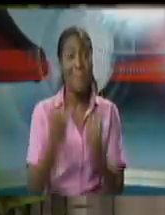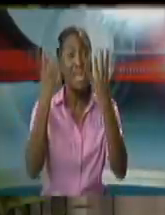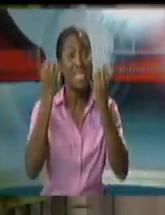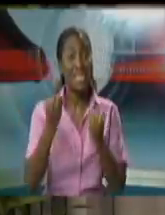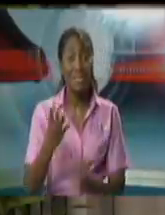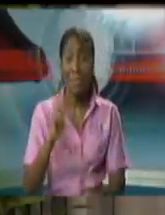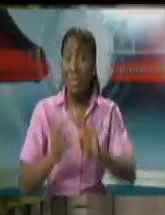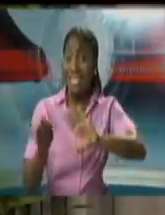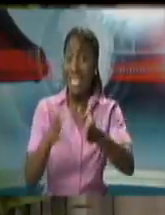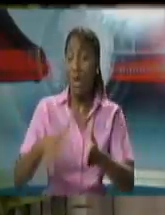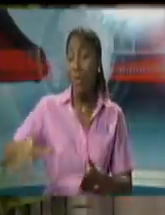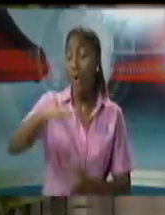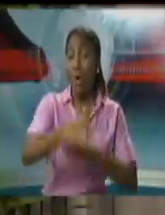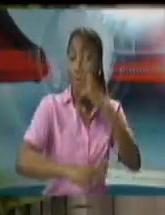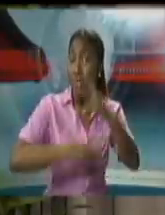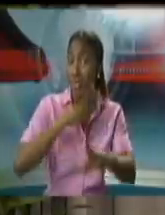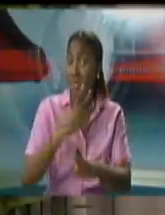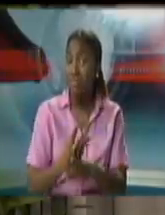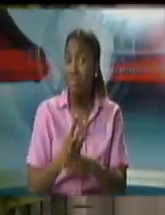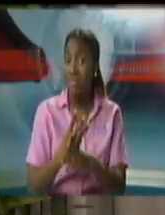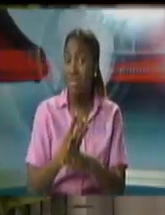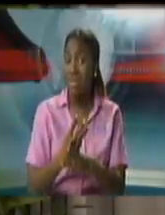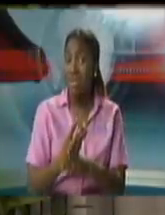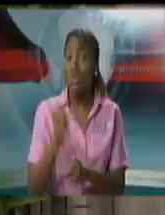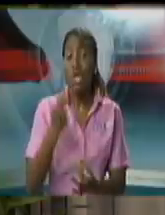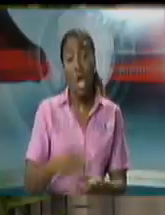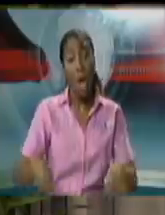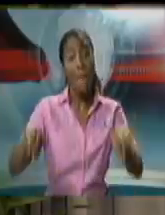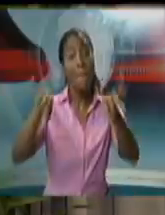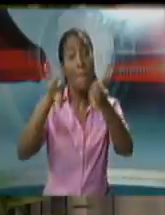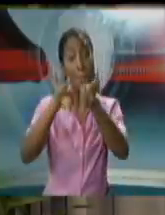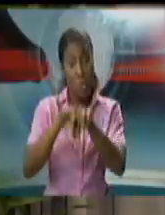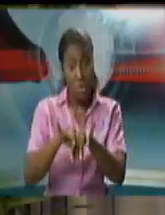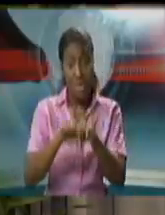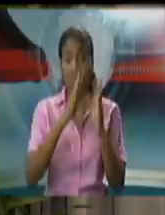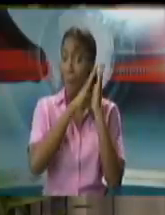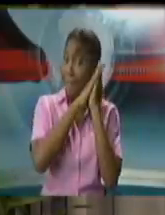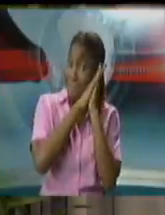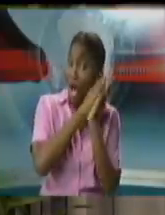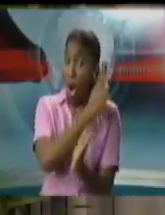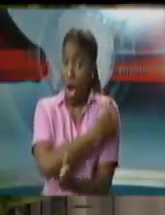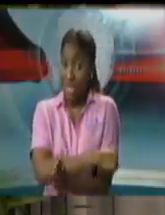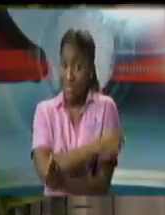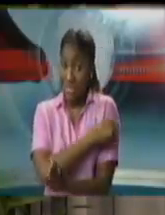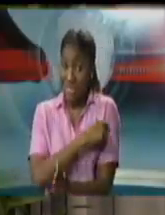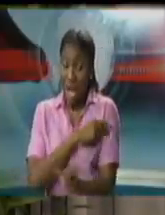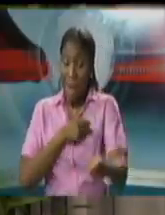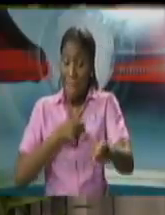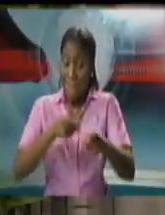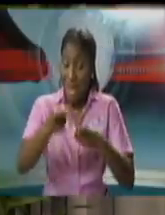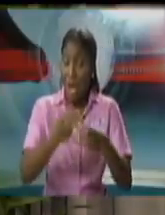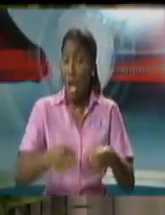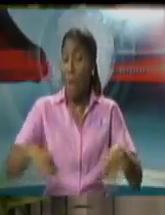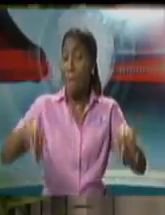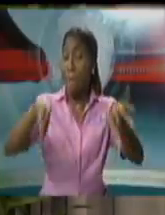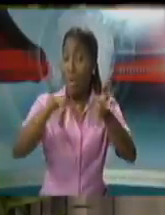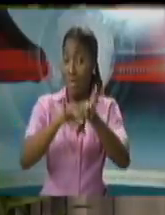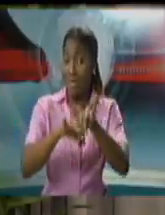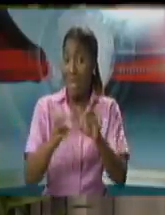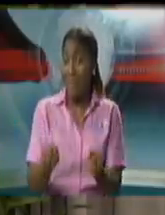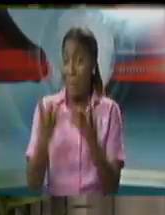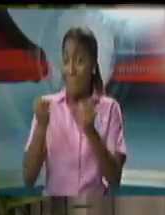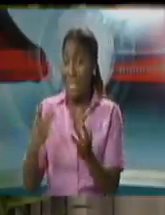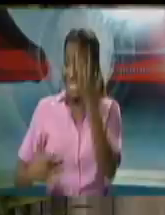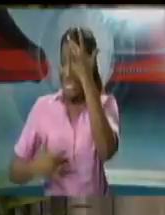Trinidad and Tobago. Looking at bed management is critical. So that's the public interest. Competition for beds. The